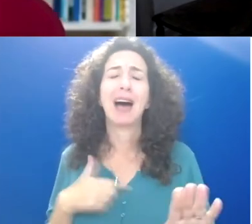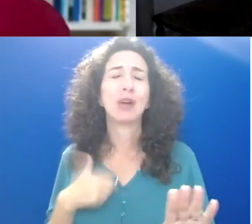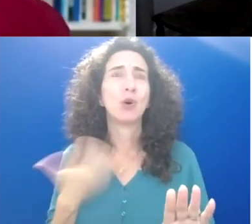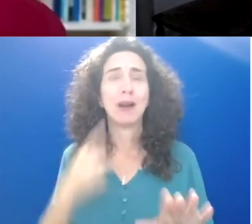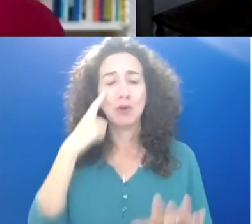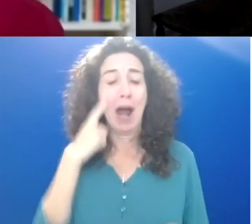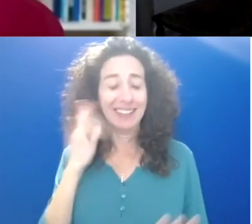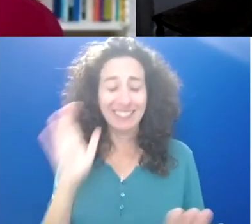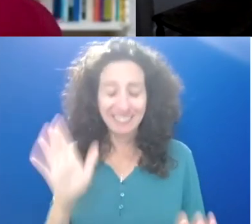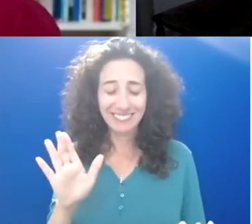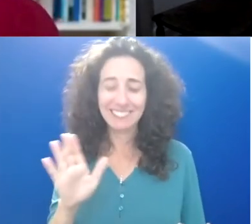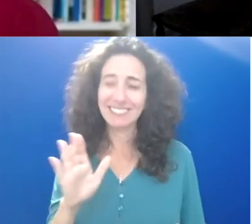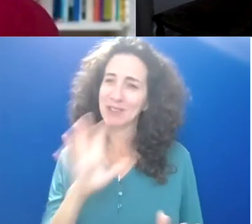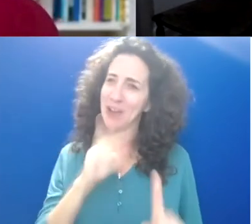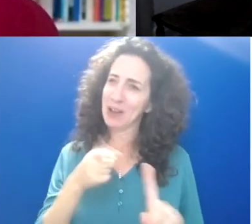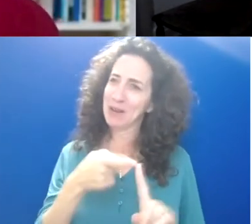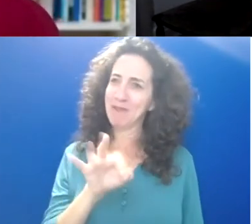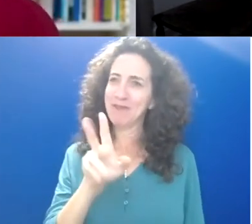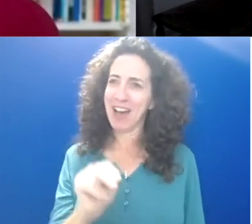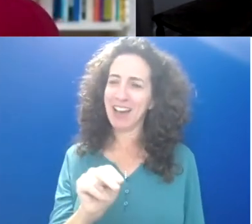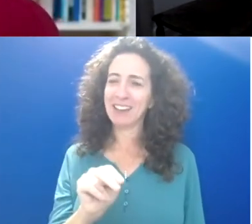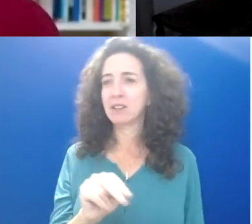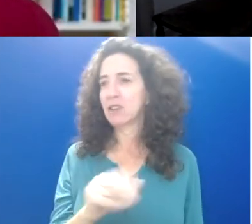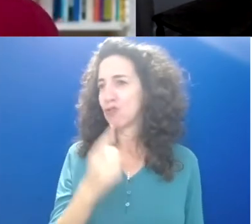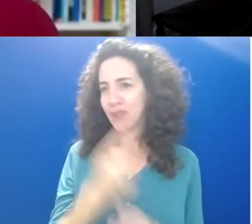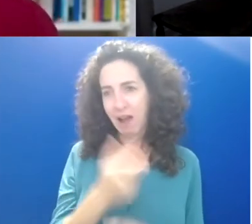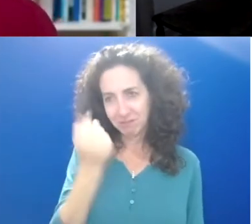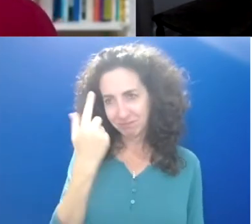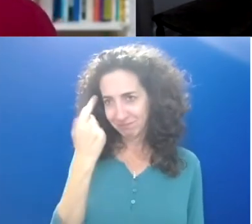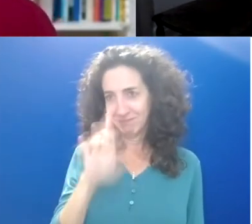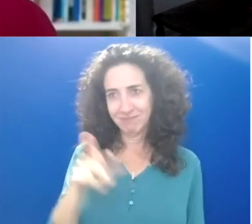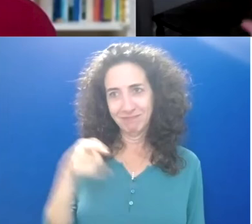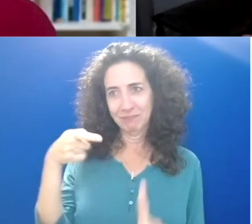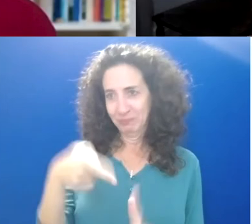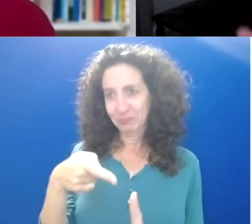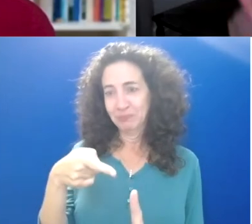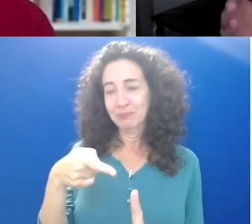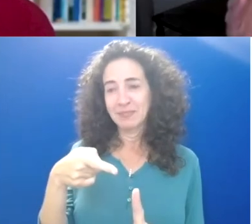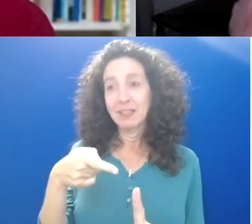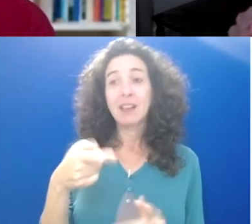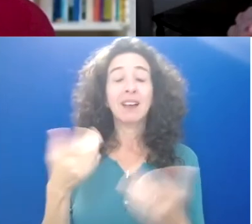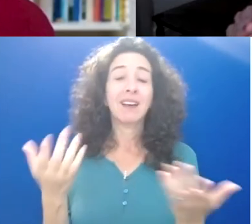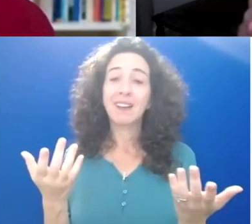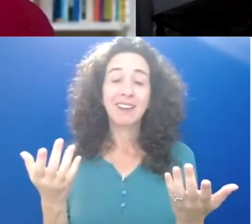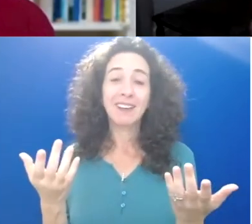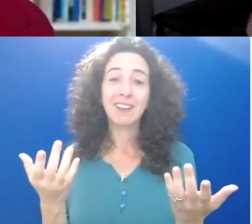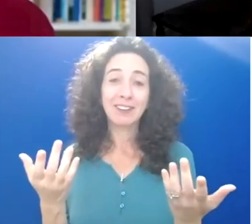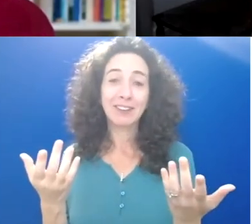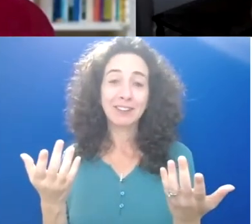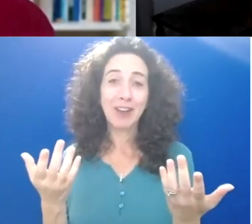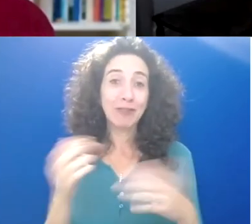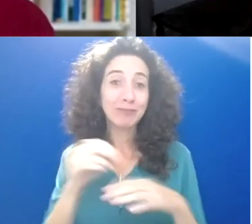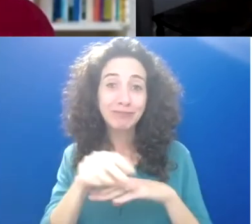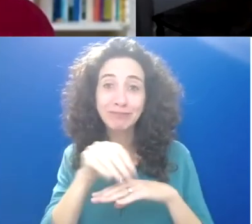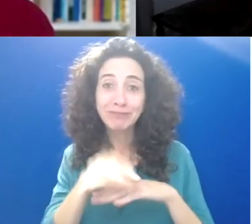So yes. So I hear you. And I've been thinking about this myself, just going forward. I would say that, that one thing is to just, once you recognize the power